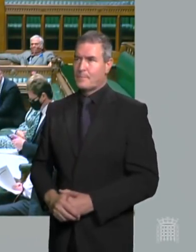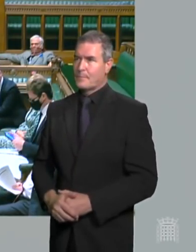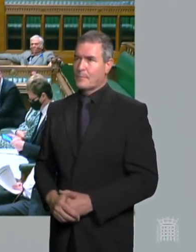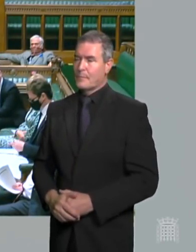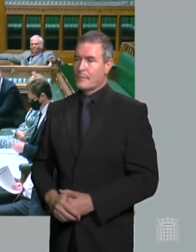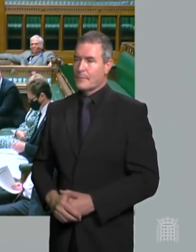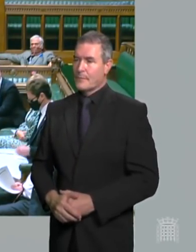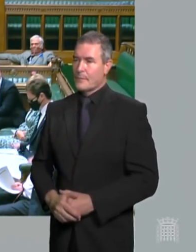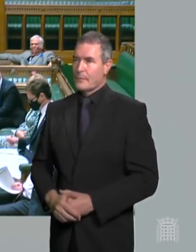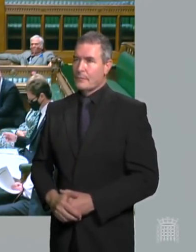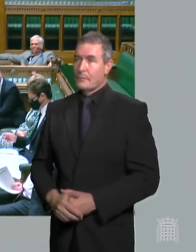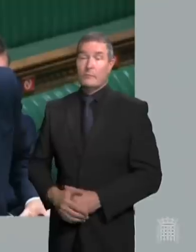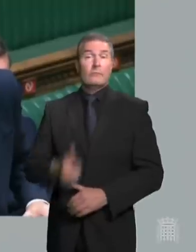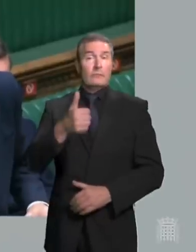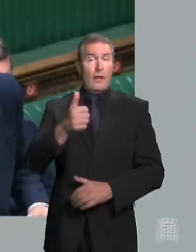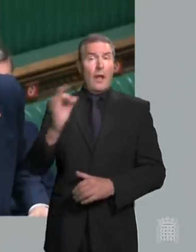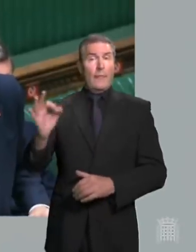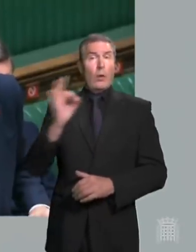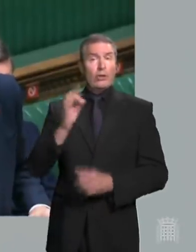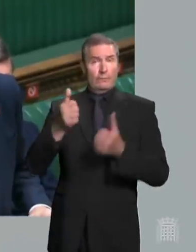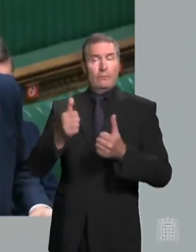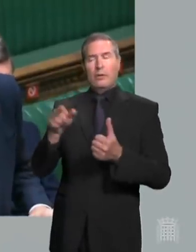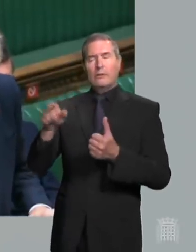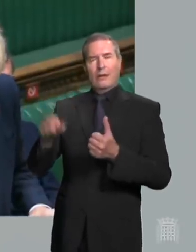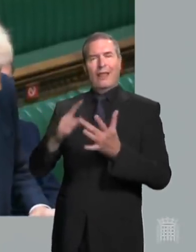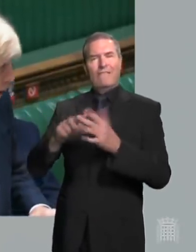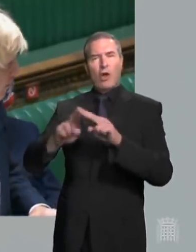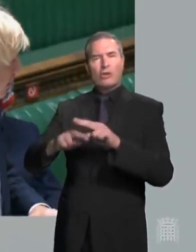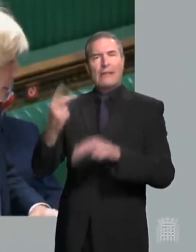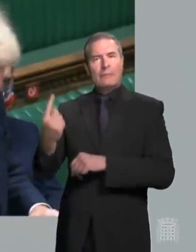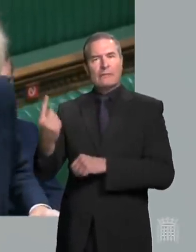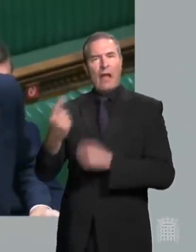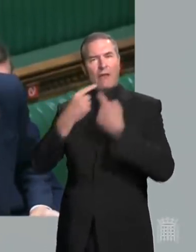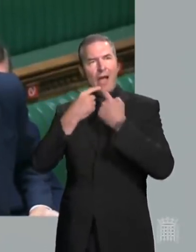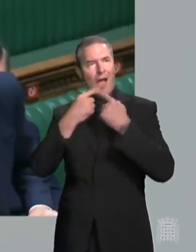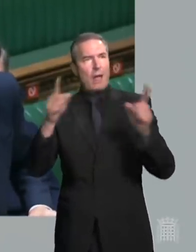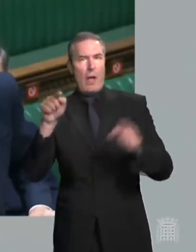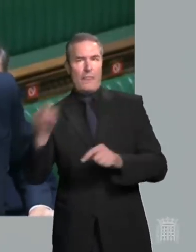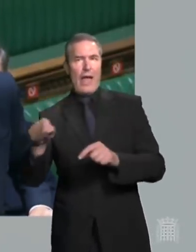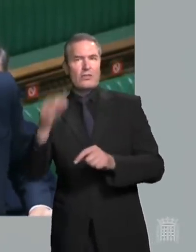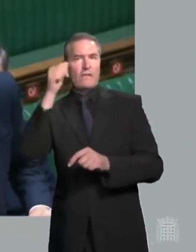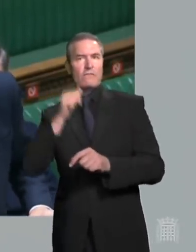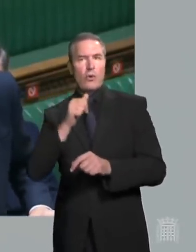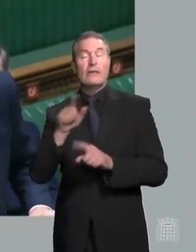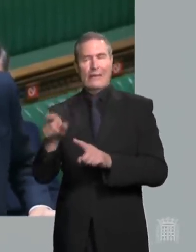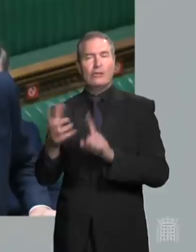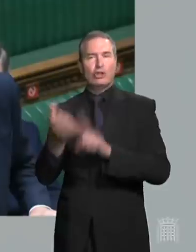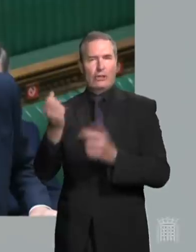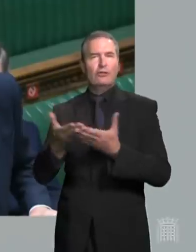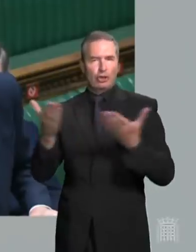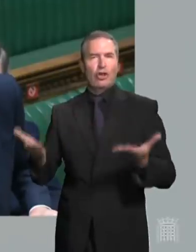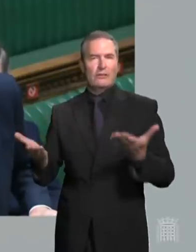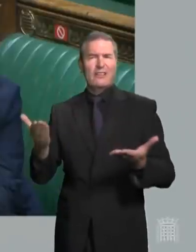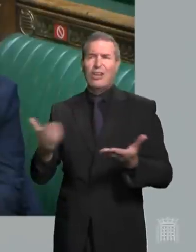I thank him for his excellent question I want to thank Mr Foxley for his whistleblowing because he has seen justice done the trouble is we don't